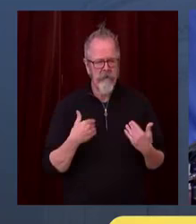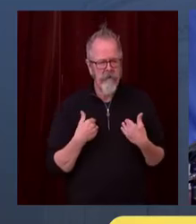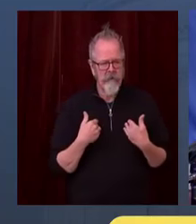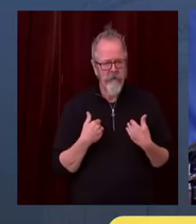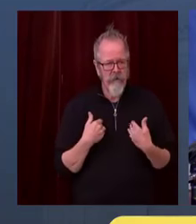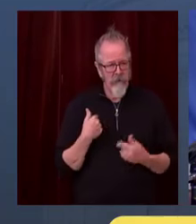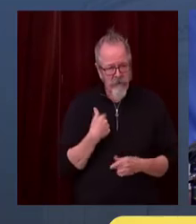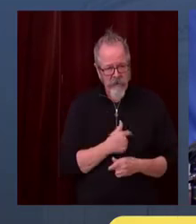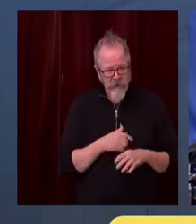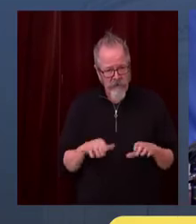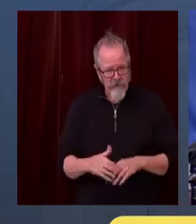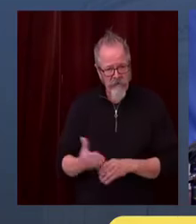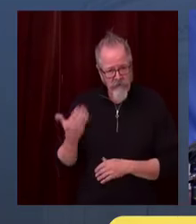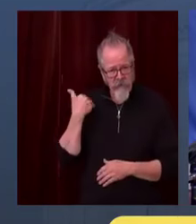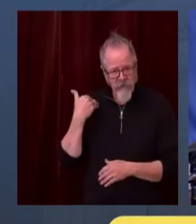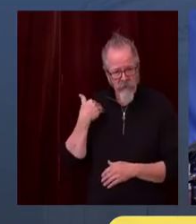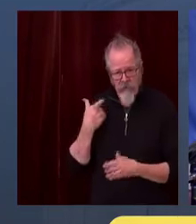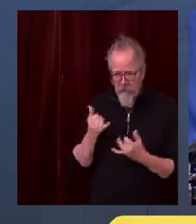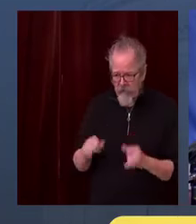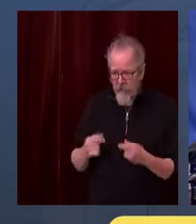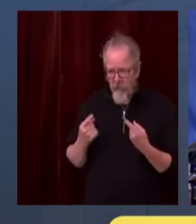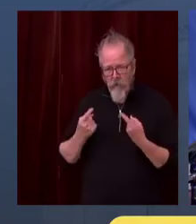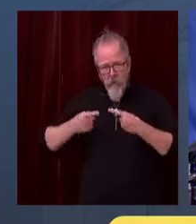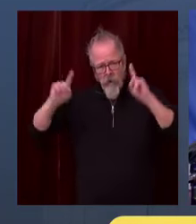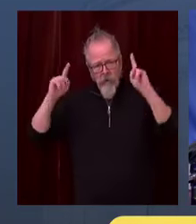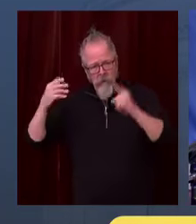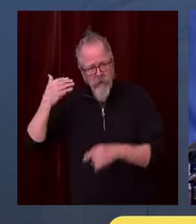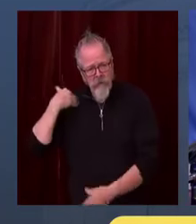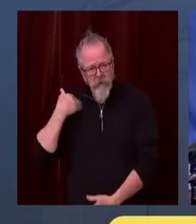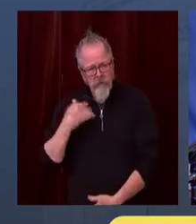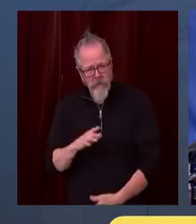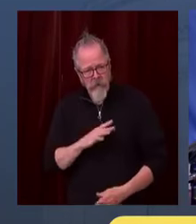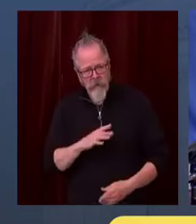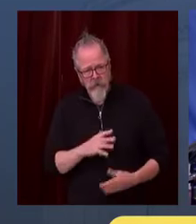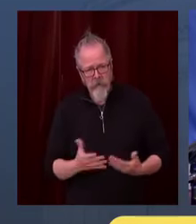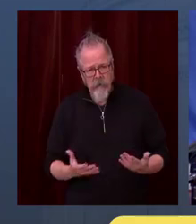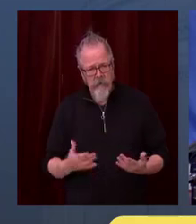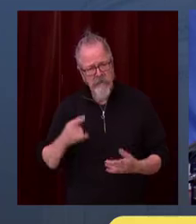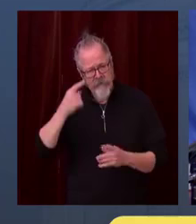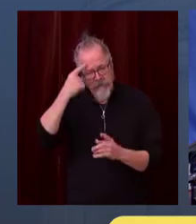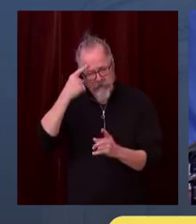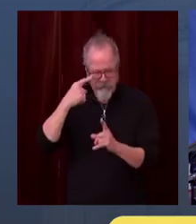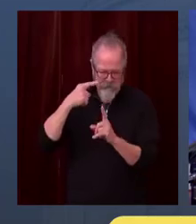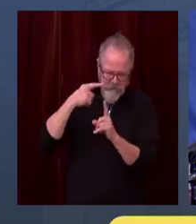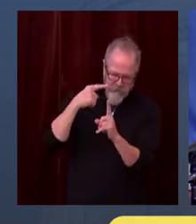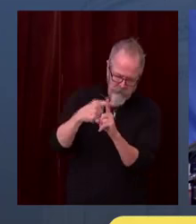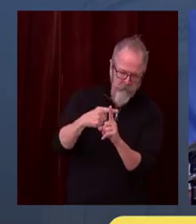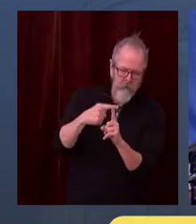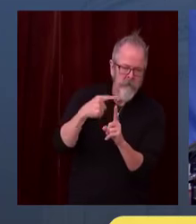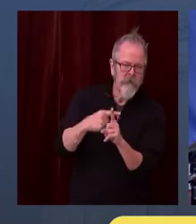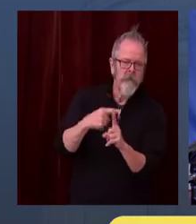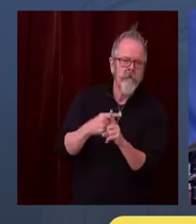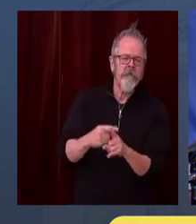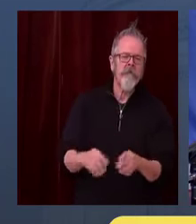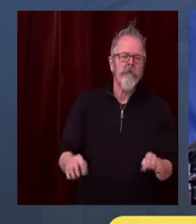know it will work. So I remain optimistic today, even in the matter of where we are. We still have a lot to be thankful for.